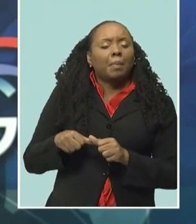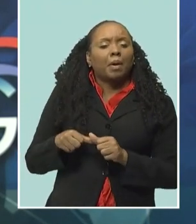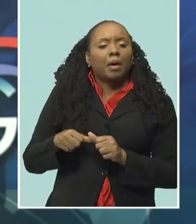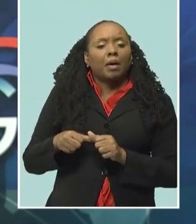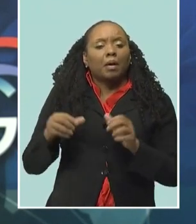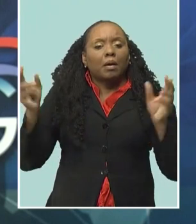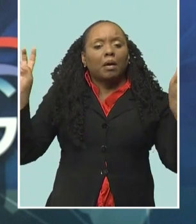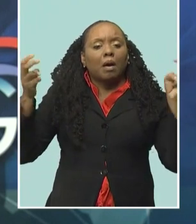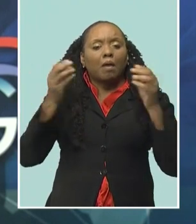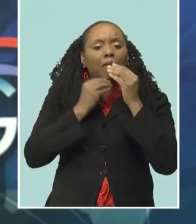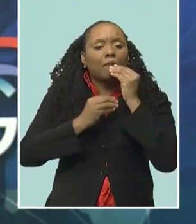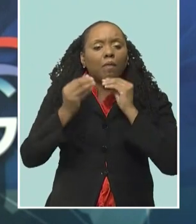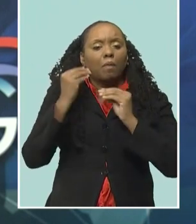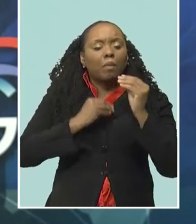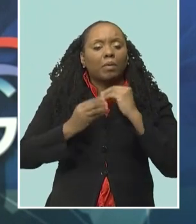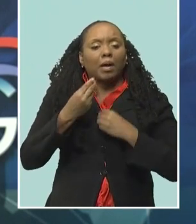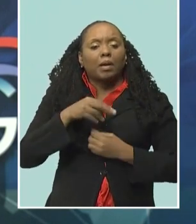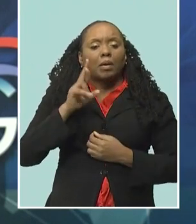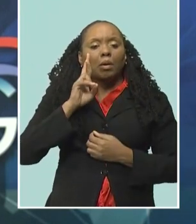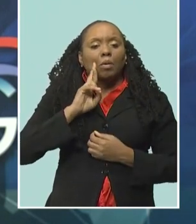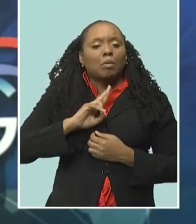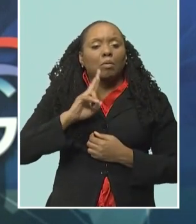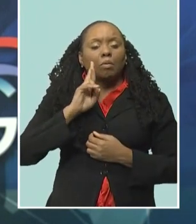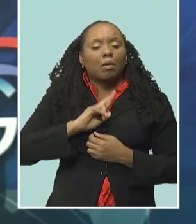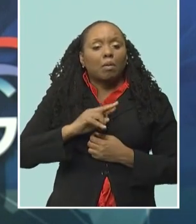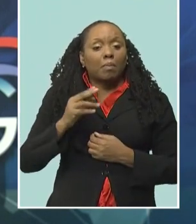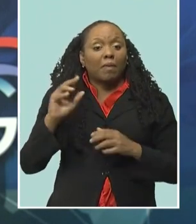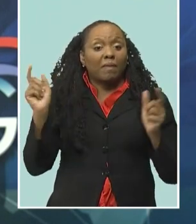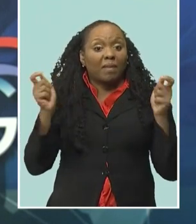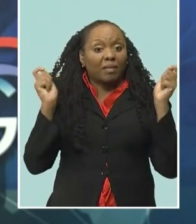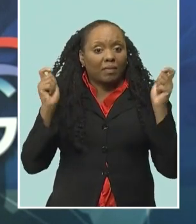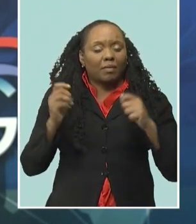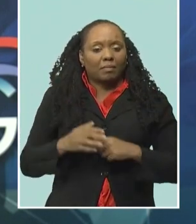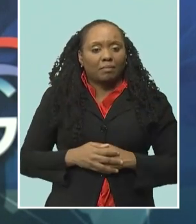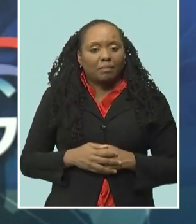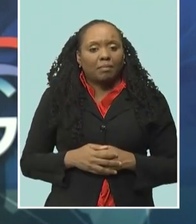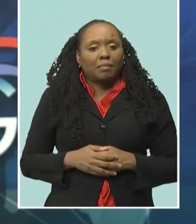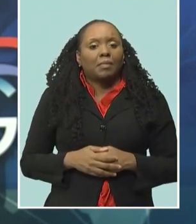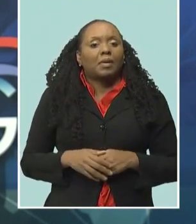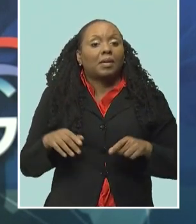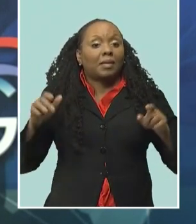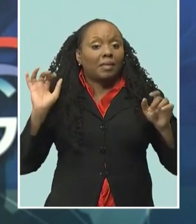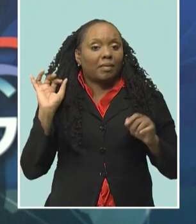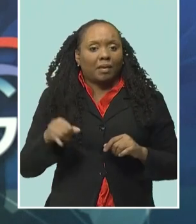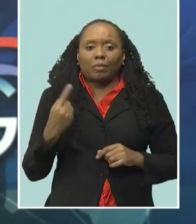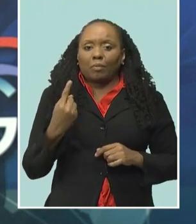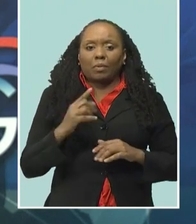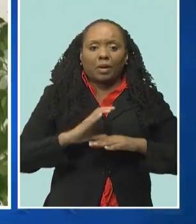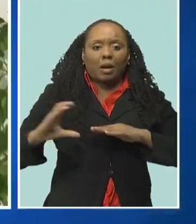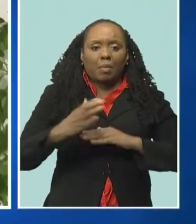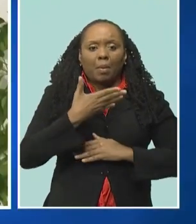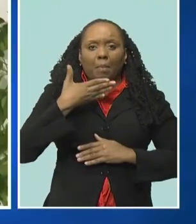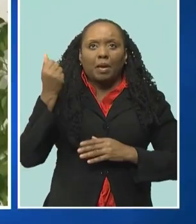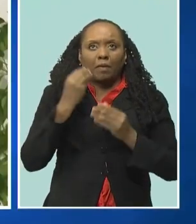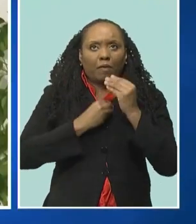-Off competition. This, as the festival, has been nominated to be one of the Caribbean's best food festivals. This year, we really thought